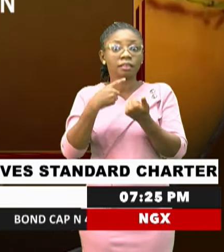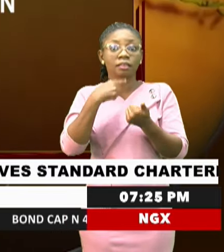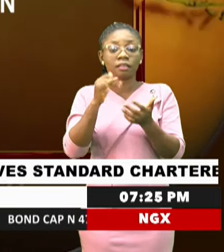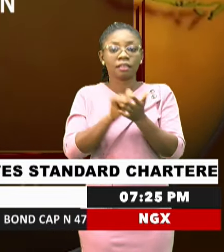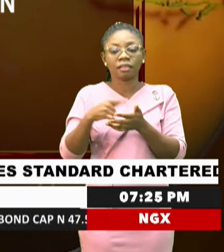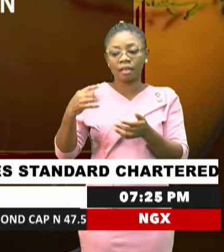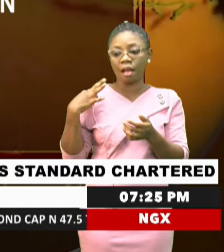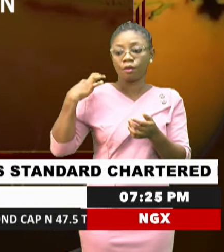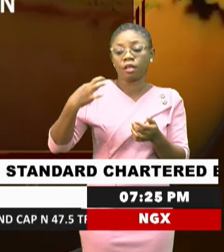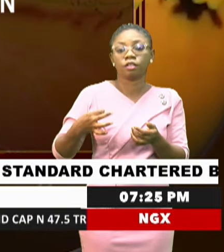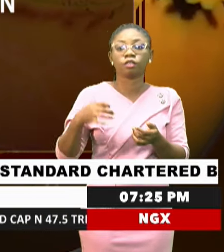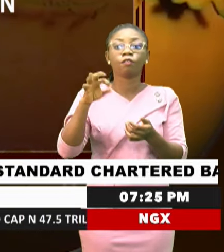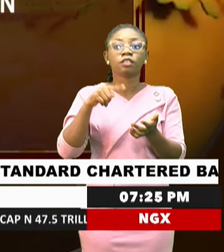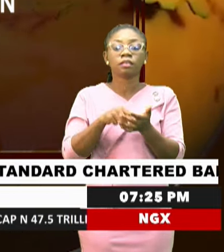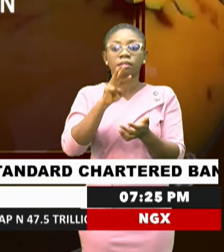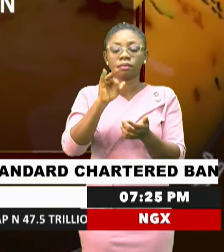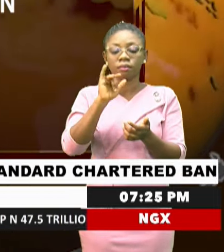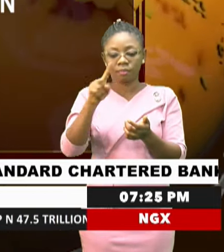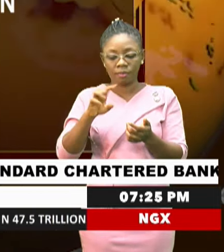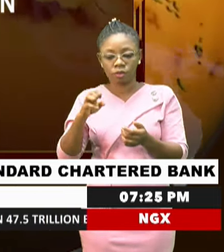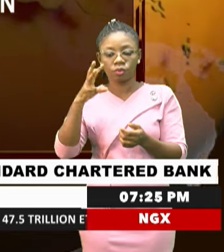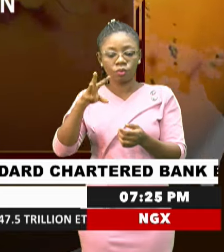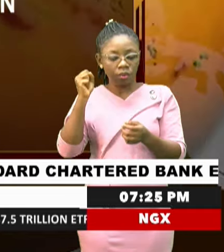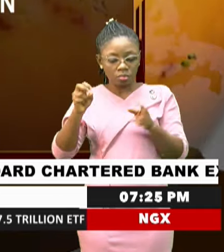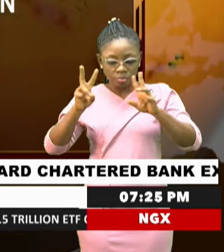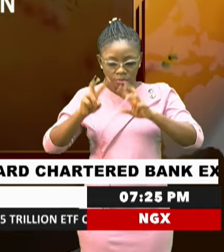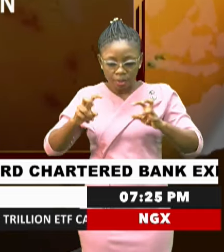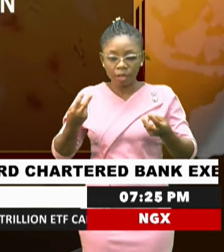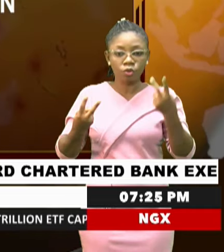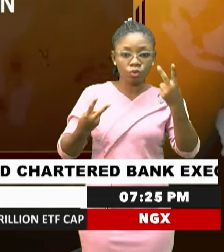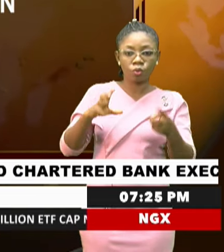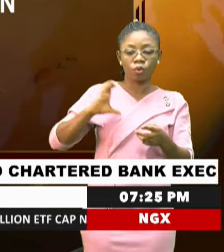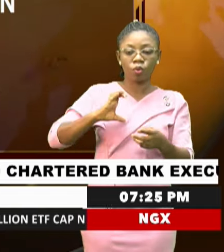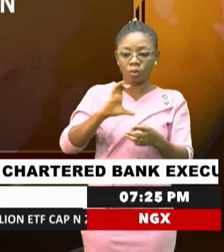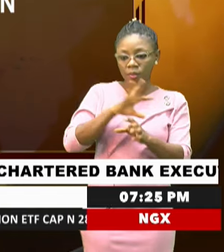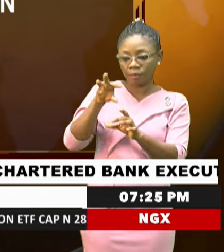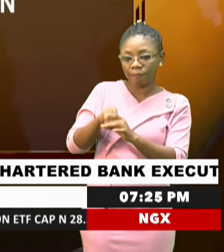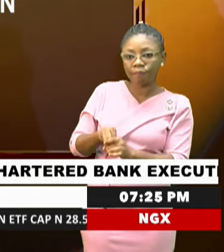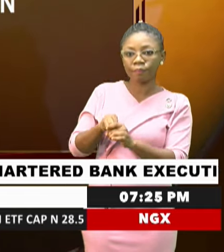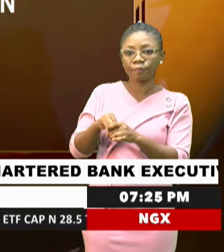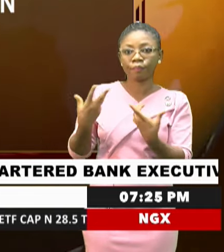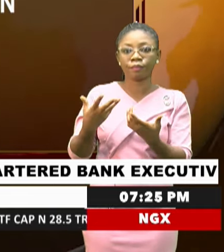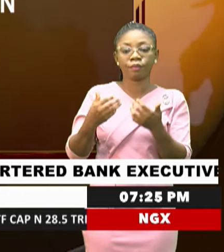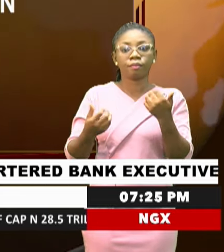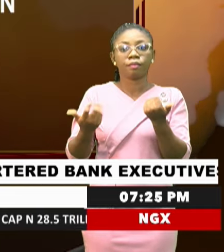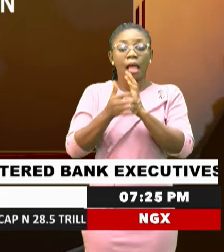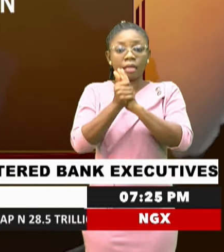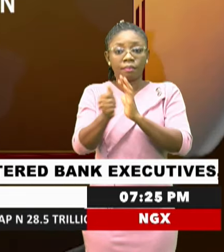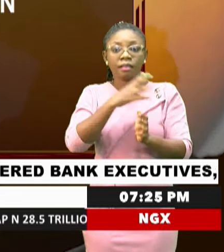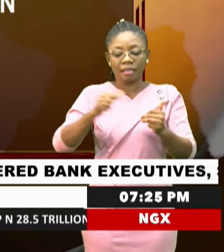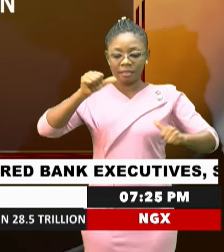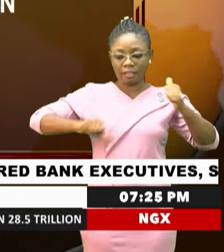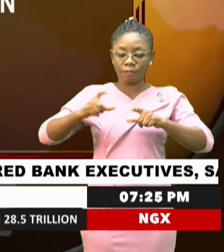teller maize was thoroughly examined by two committees, comprising of experts and scientists from various relevant